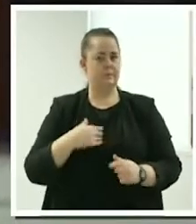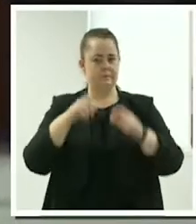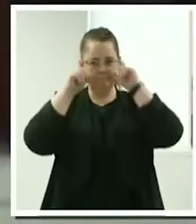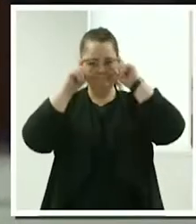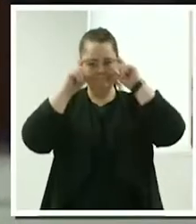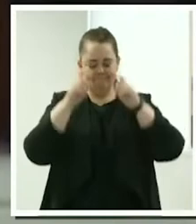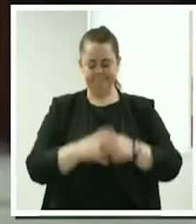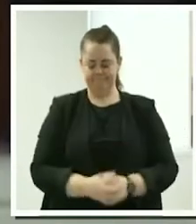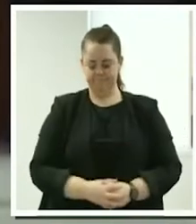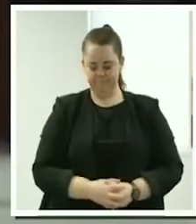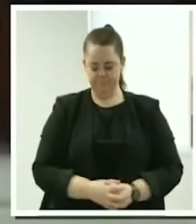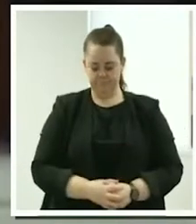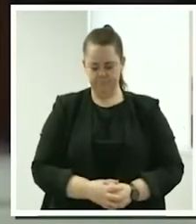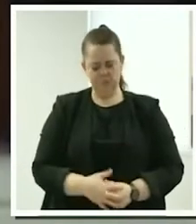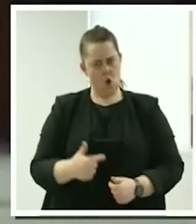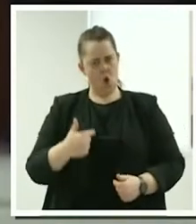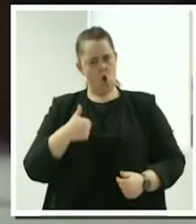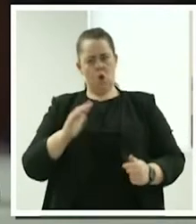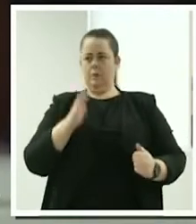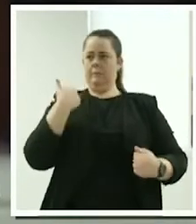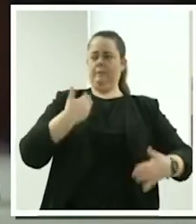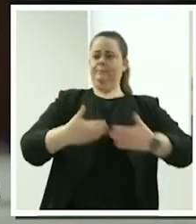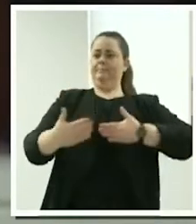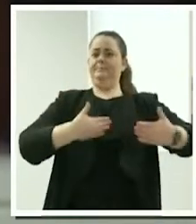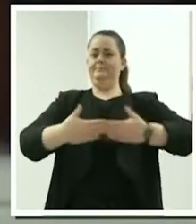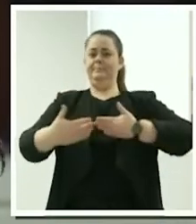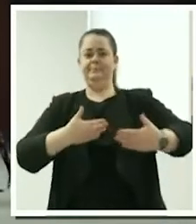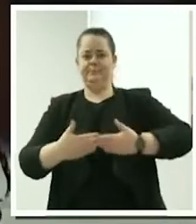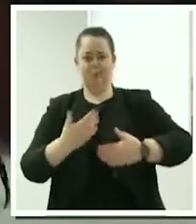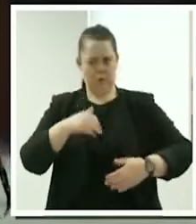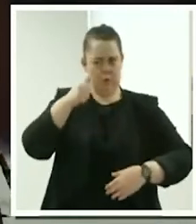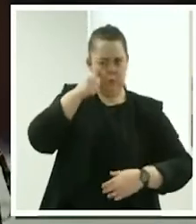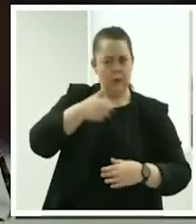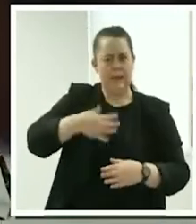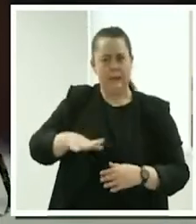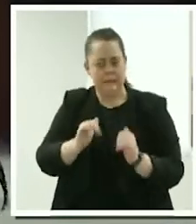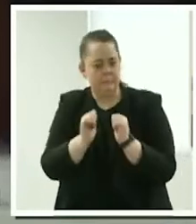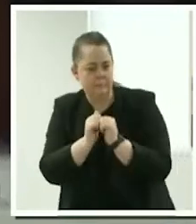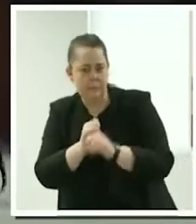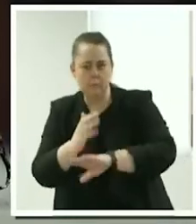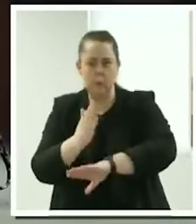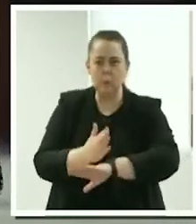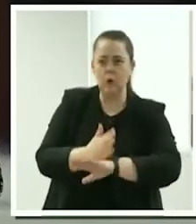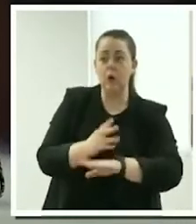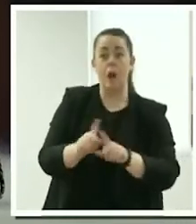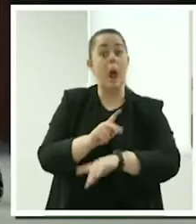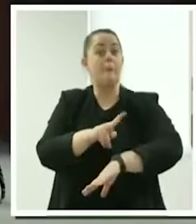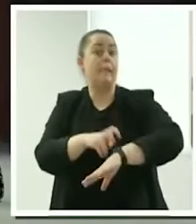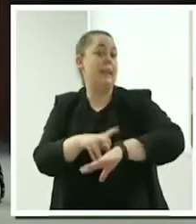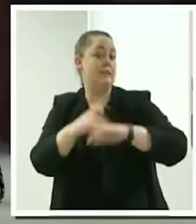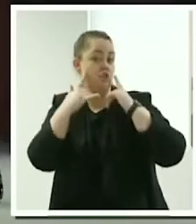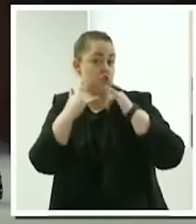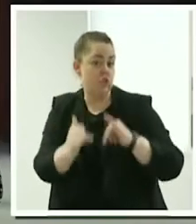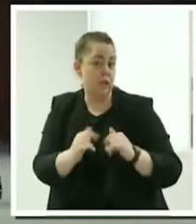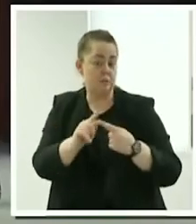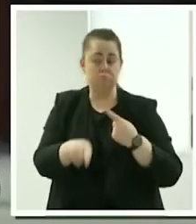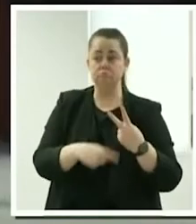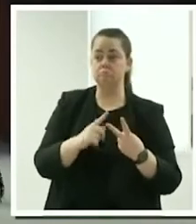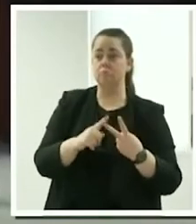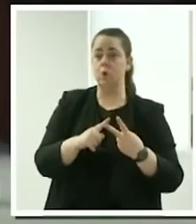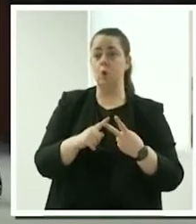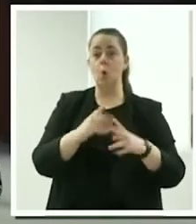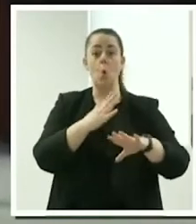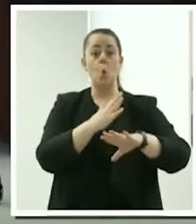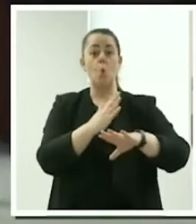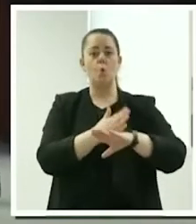and I got all my ducks in a line. So I knew I needed a police record check, made sure that was up to date. With my working with